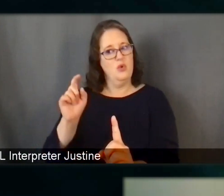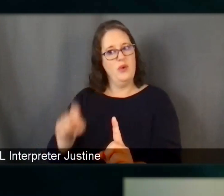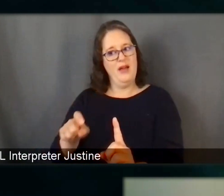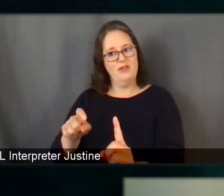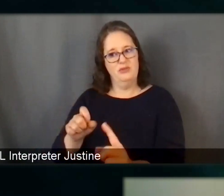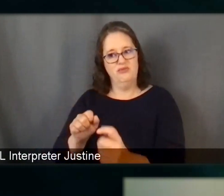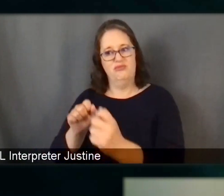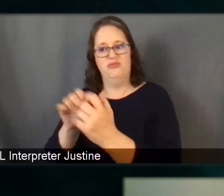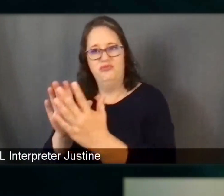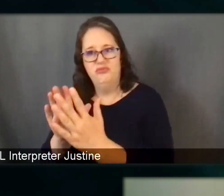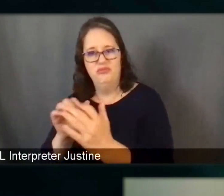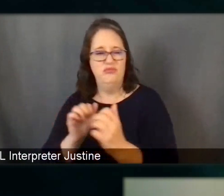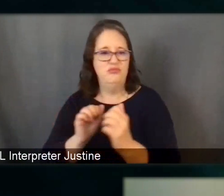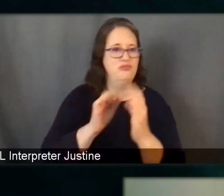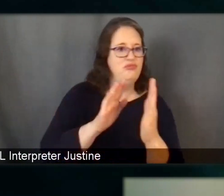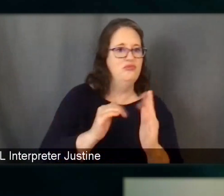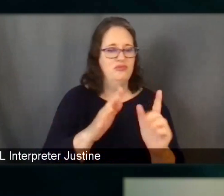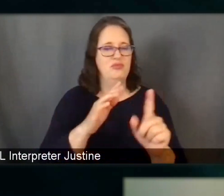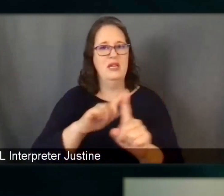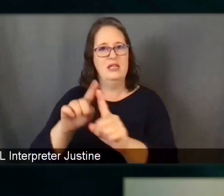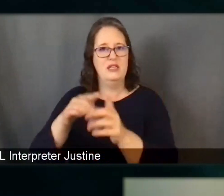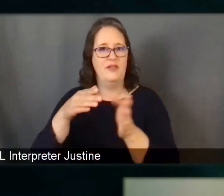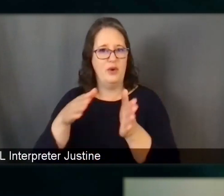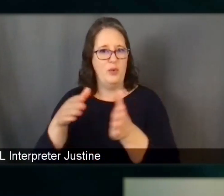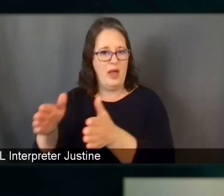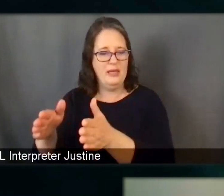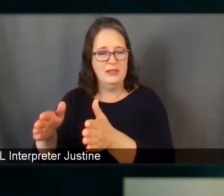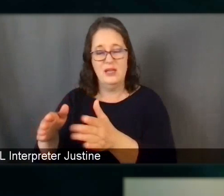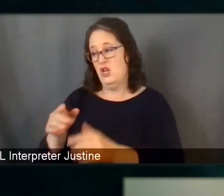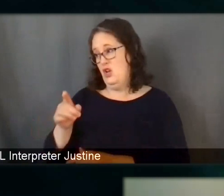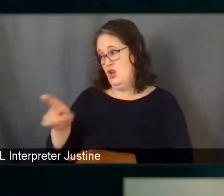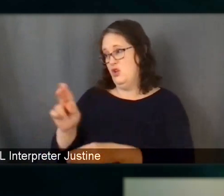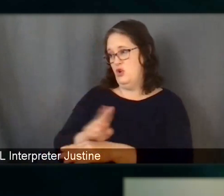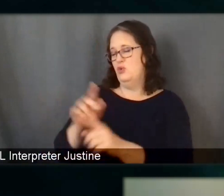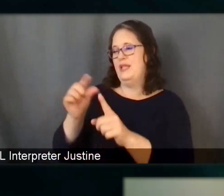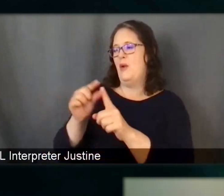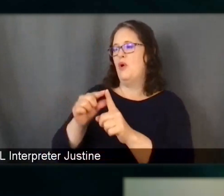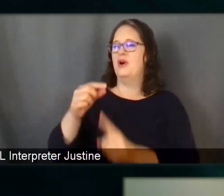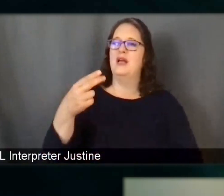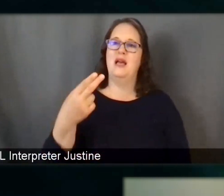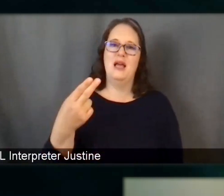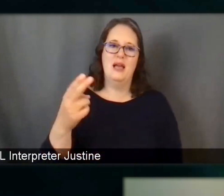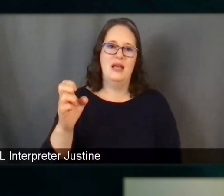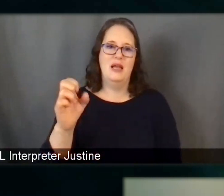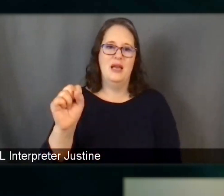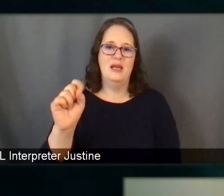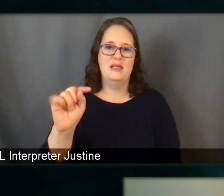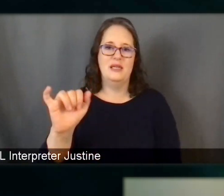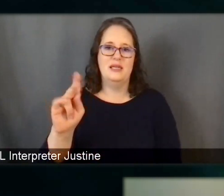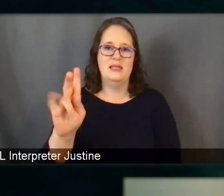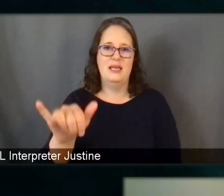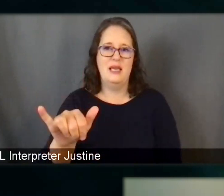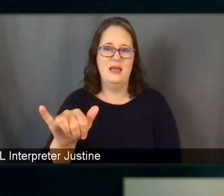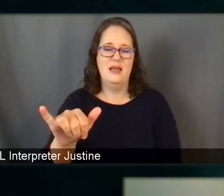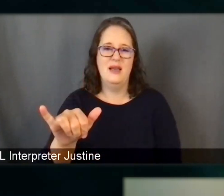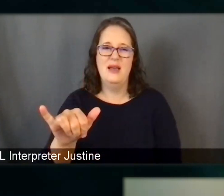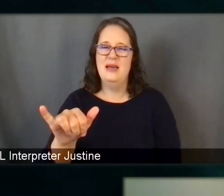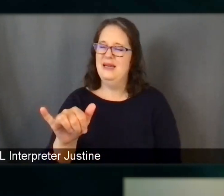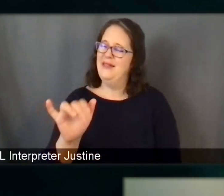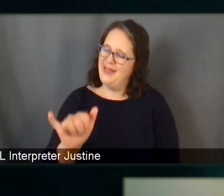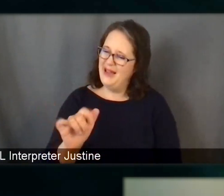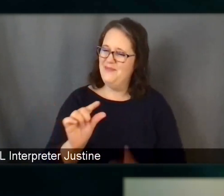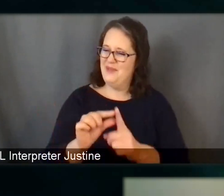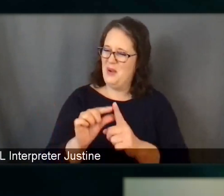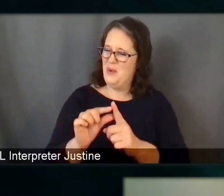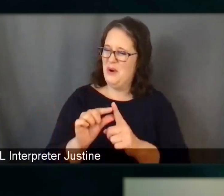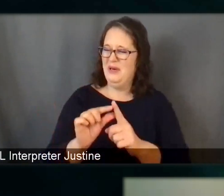from different. And I hesitated to use the word hesitancy because there's almost an implication of blame. And it's almost something like